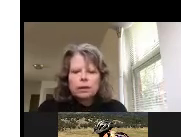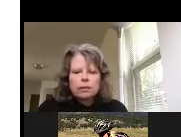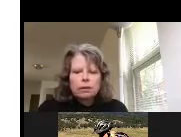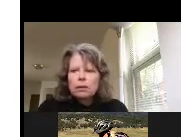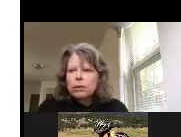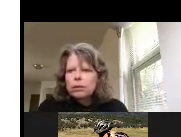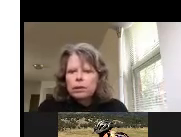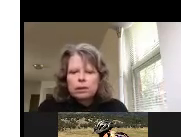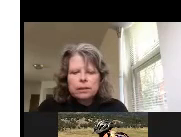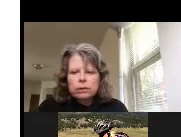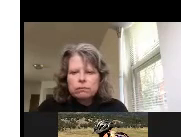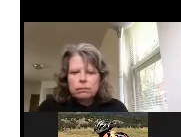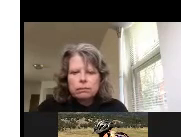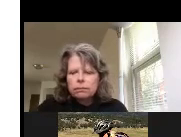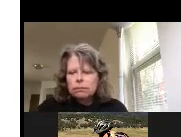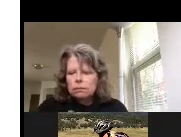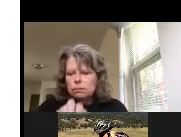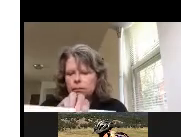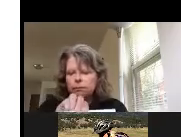okay we'll go to the next one